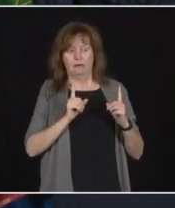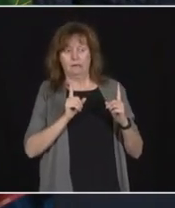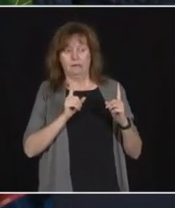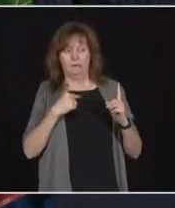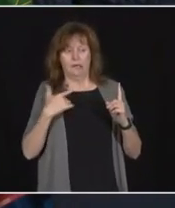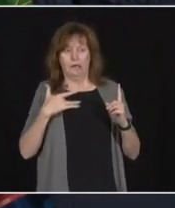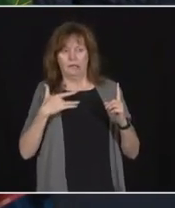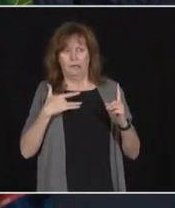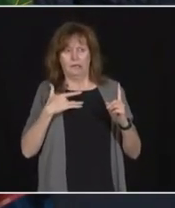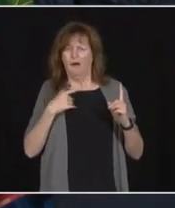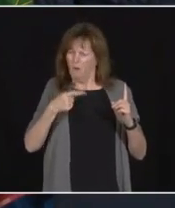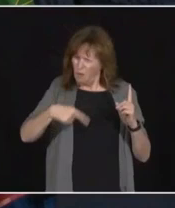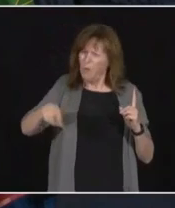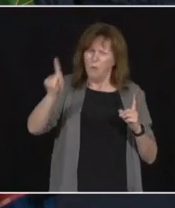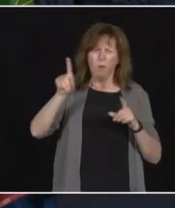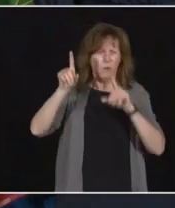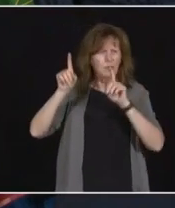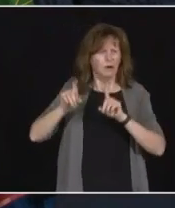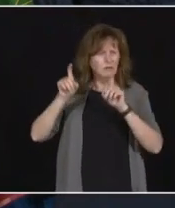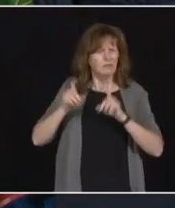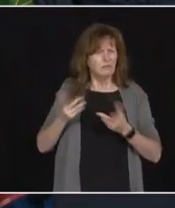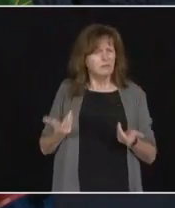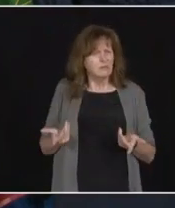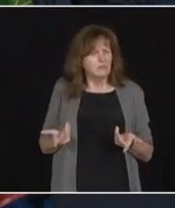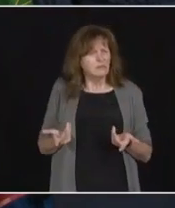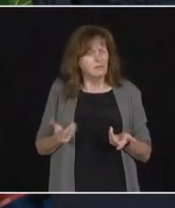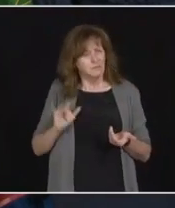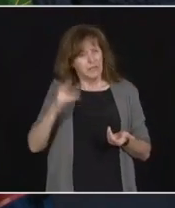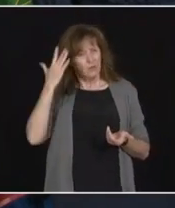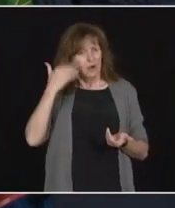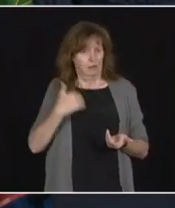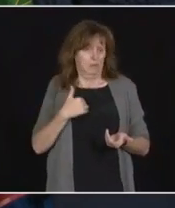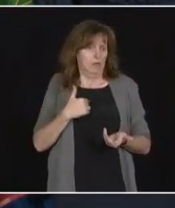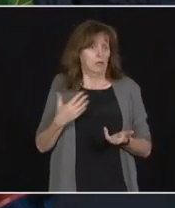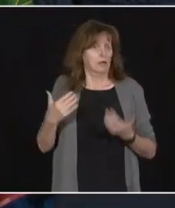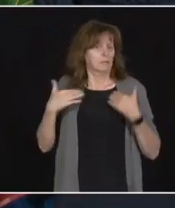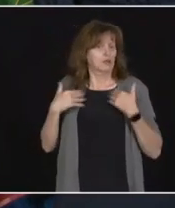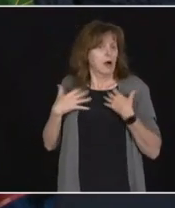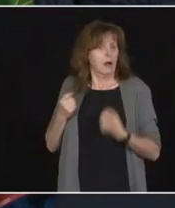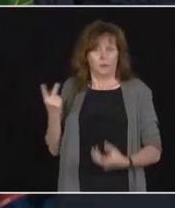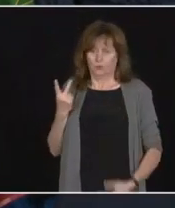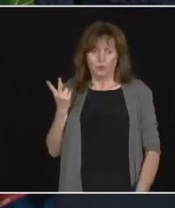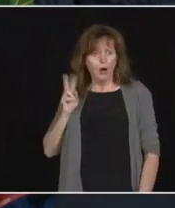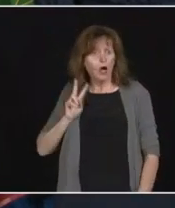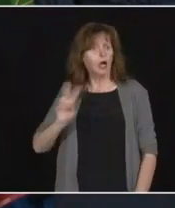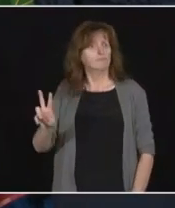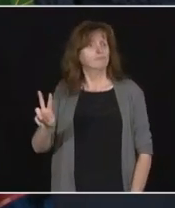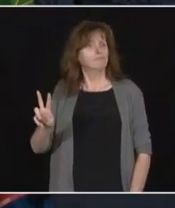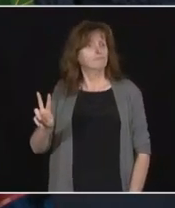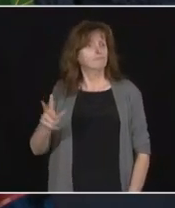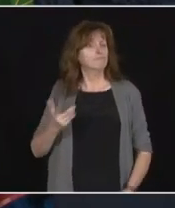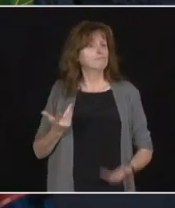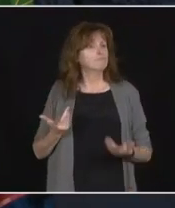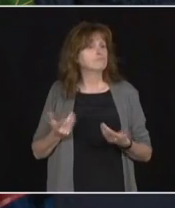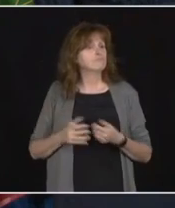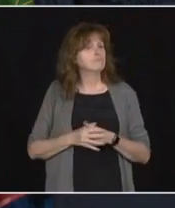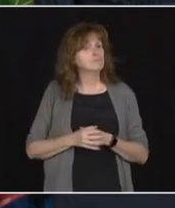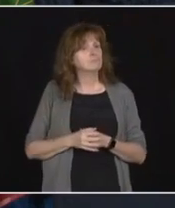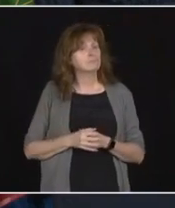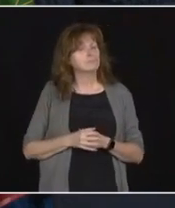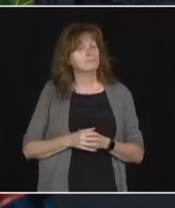tested. And that's the reason myself and the minister went immediately and got tested. Next question.